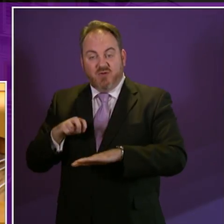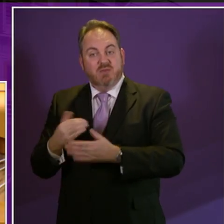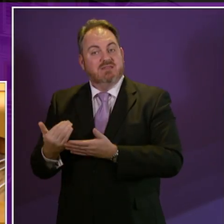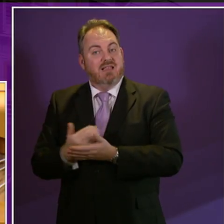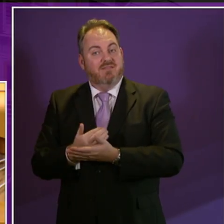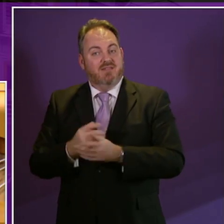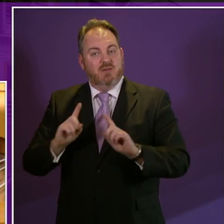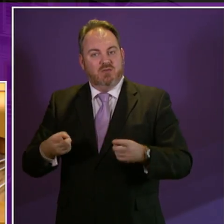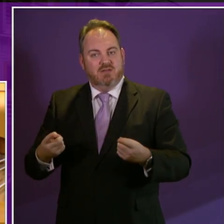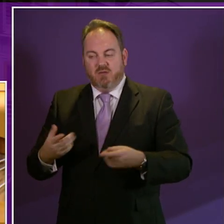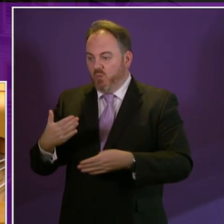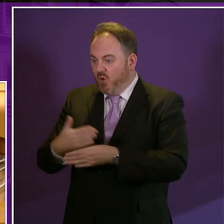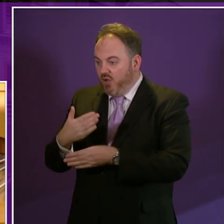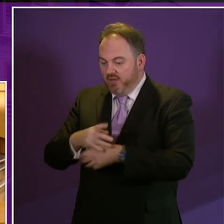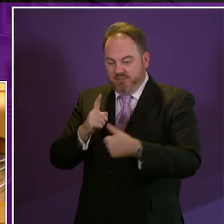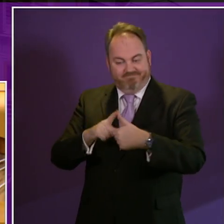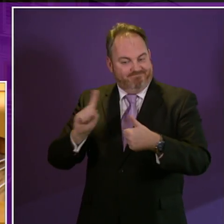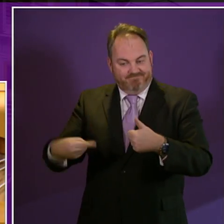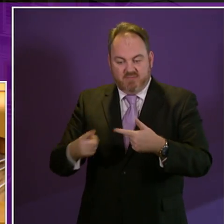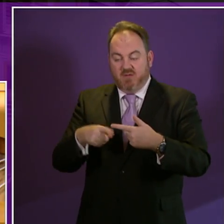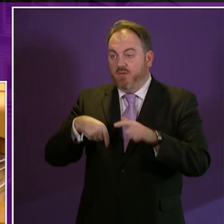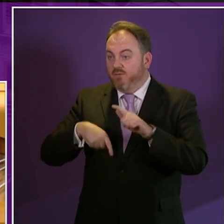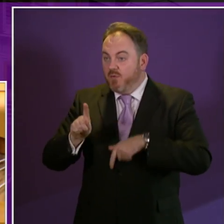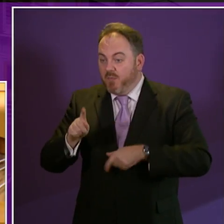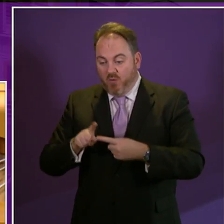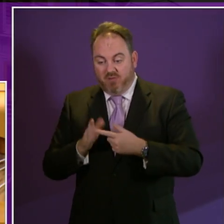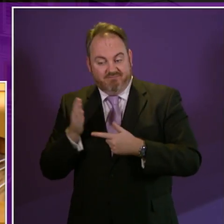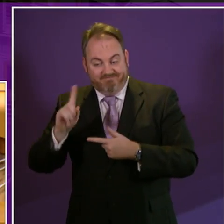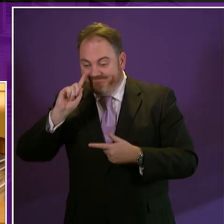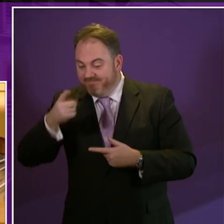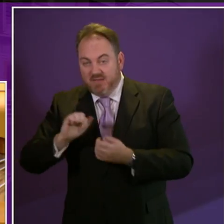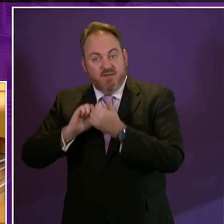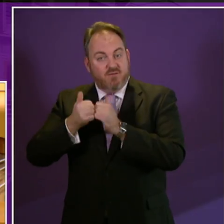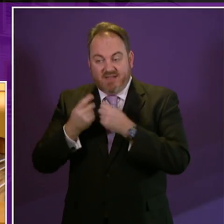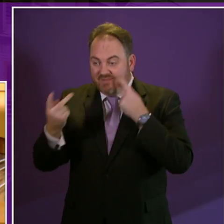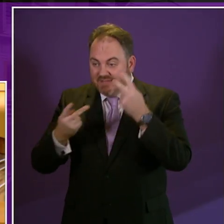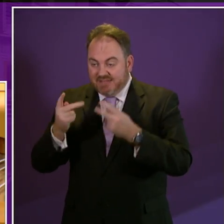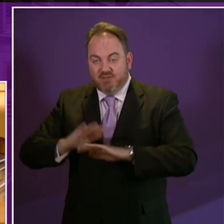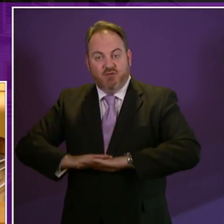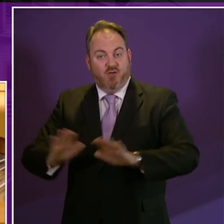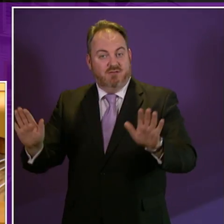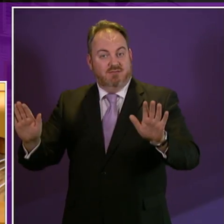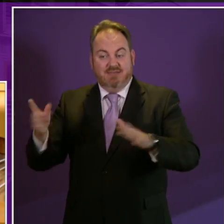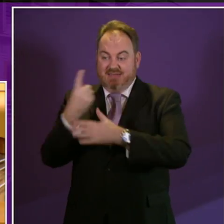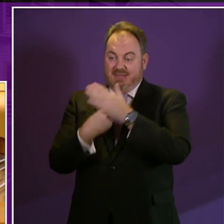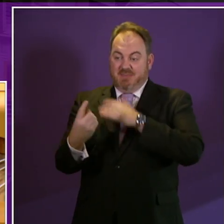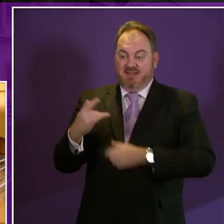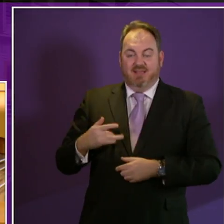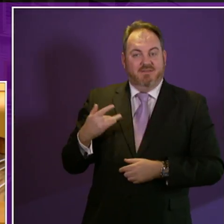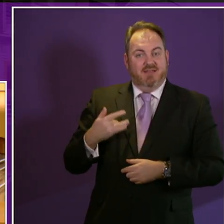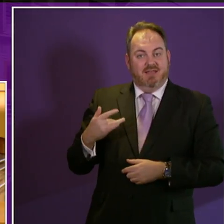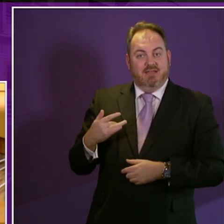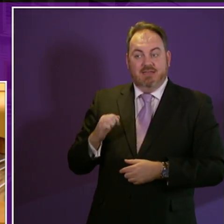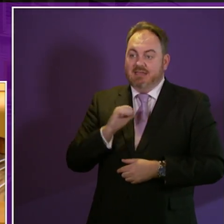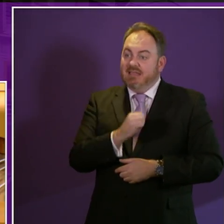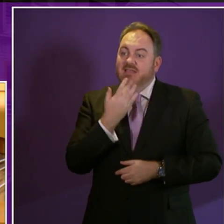Work, football, shopping, visiting friends stopped. Independent living, gone. Not because of